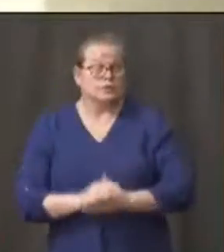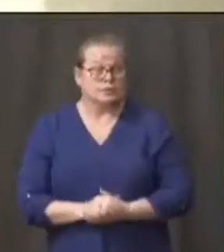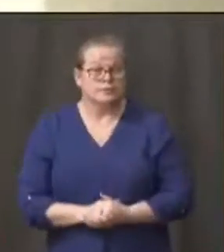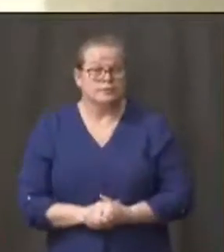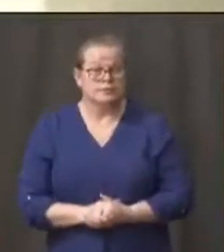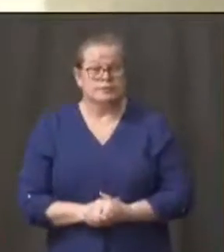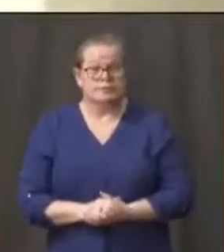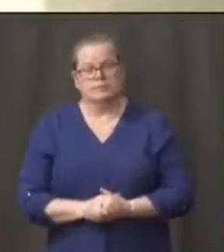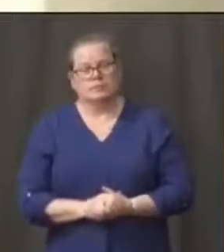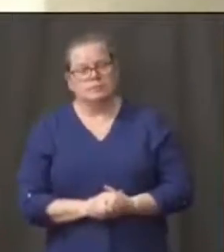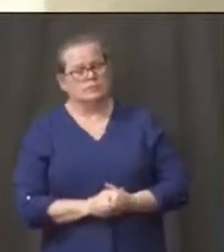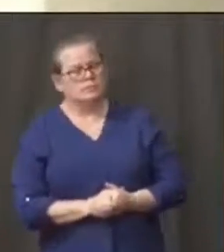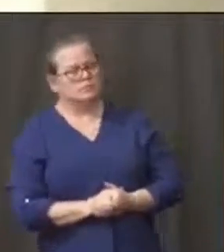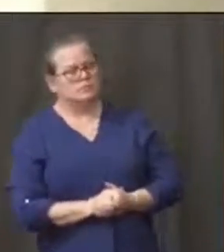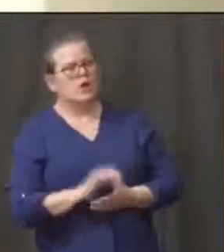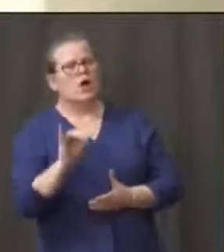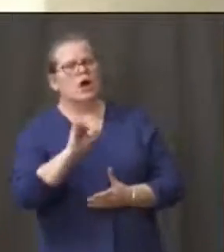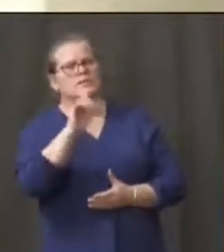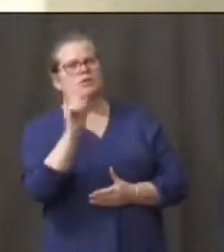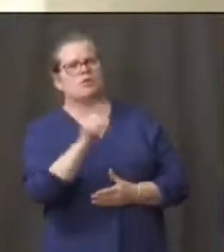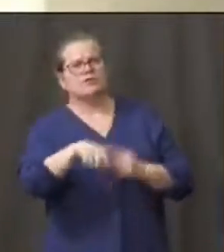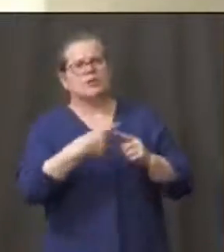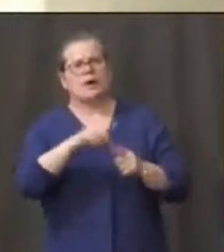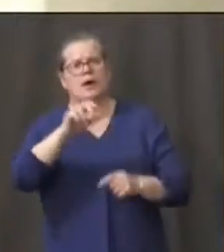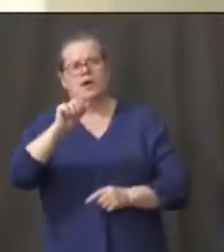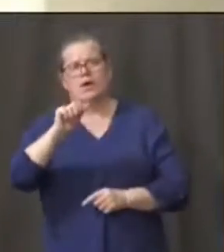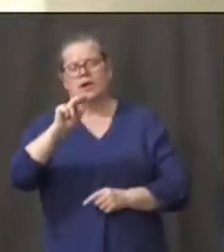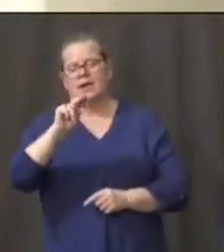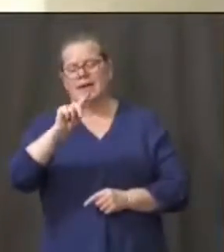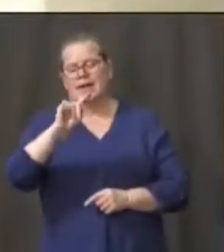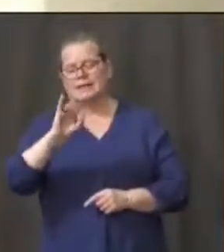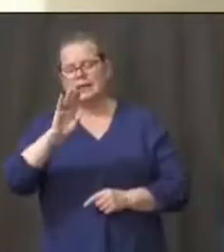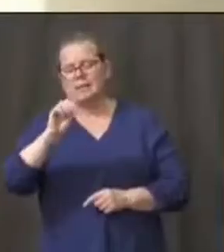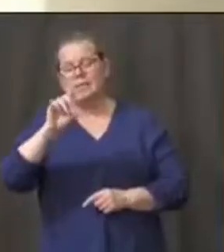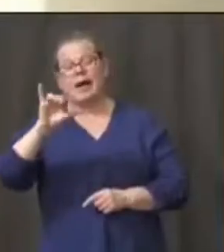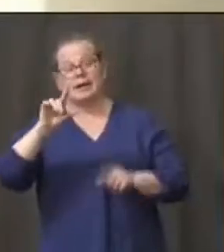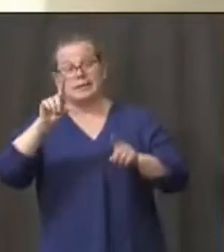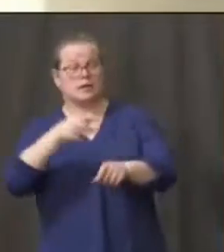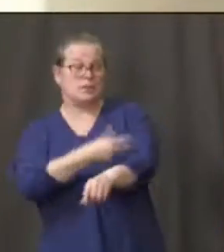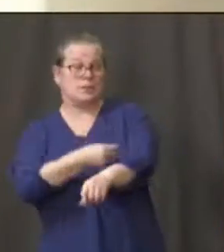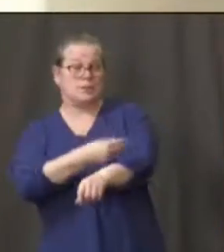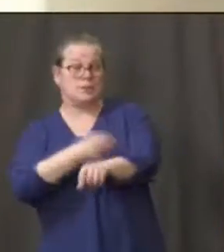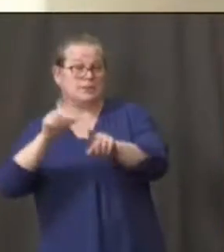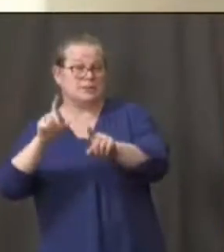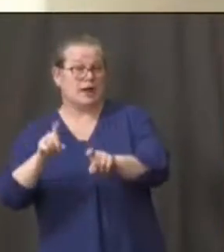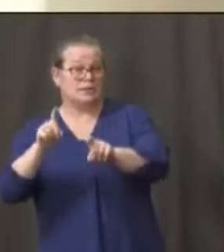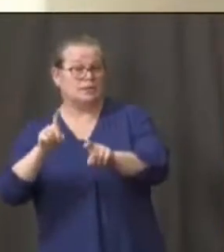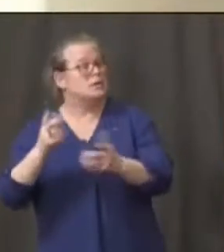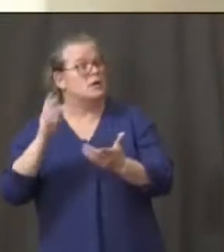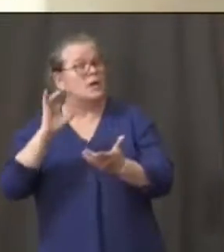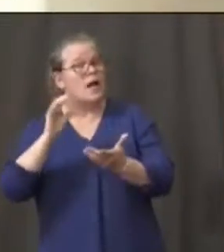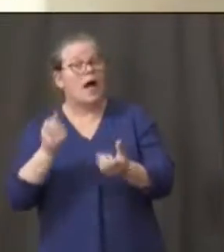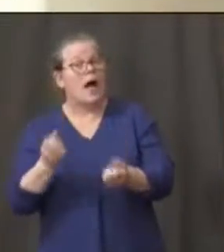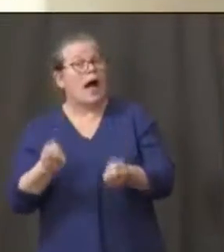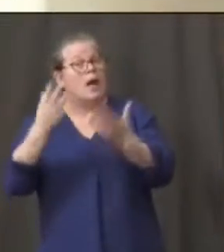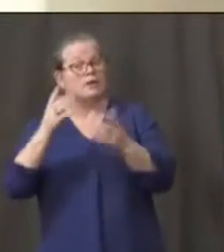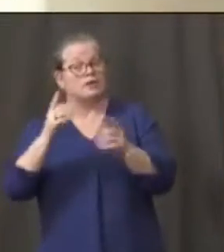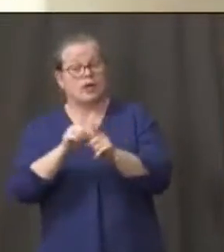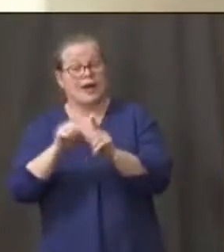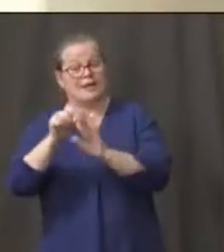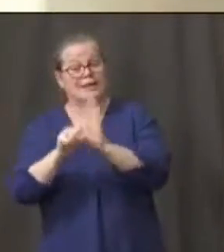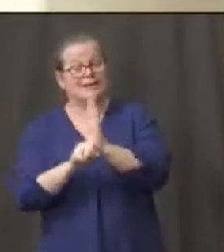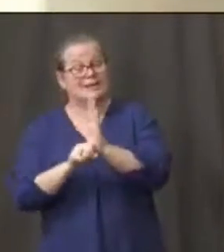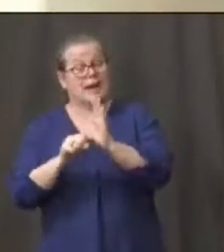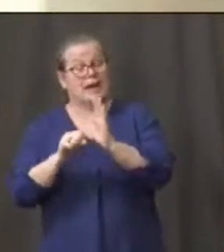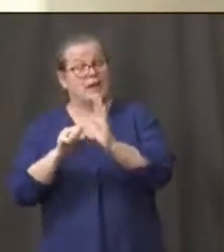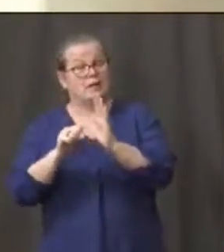And I also have a question about antibody testing um how much of a factor do you think that will play as the state moves toward reopening